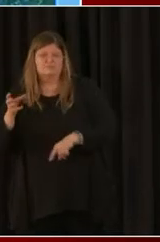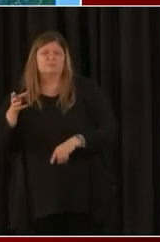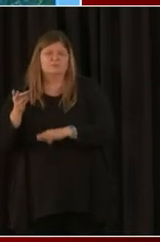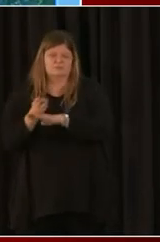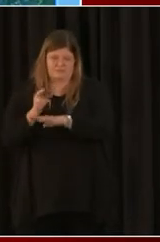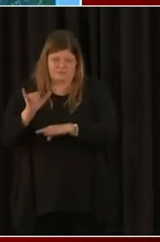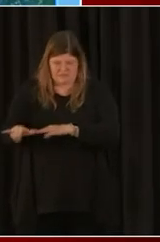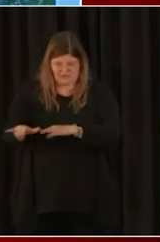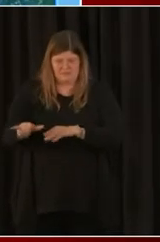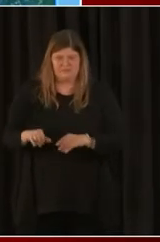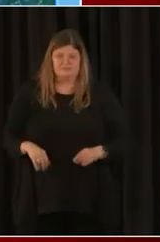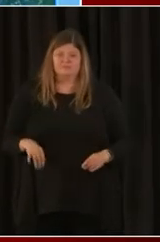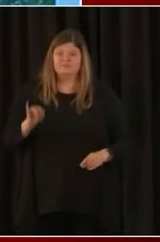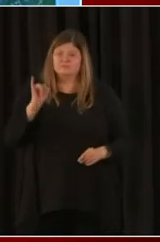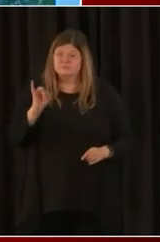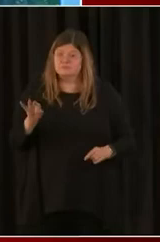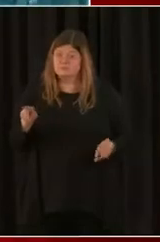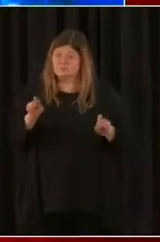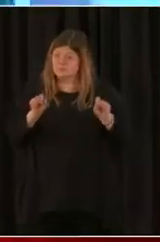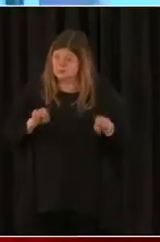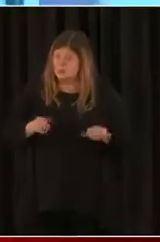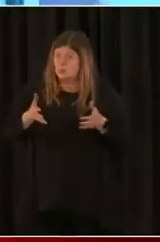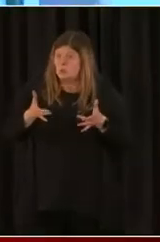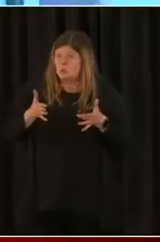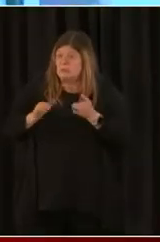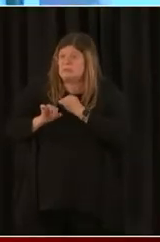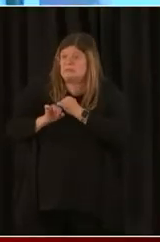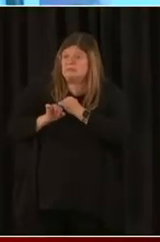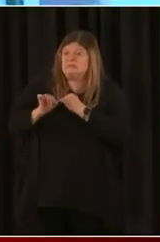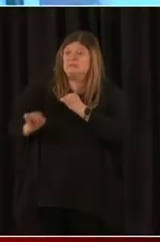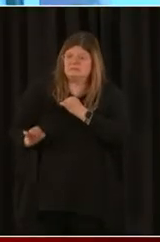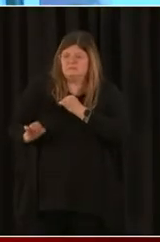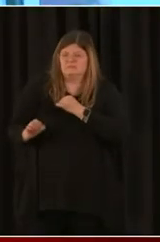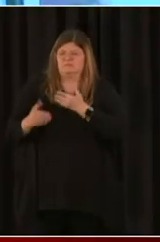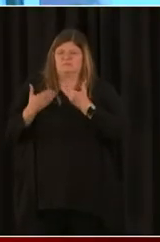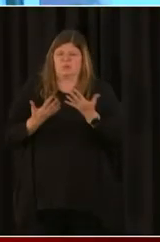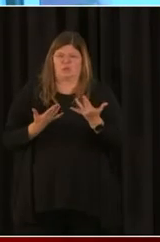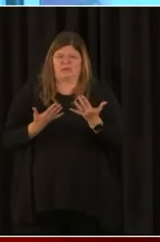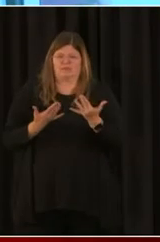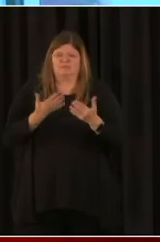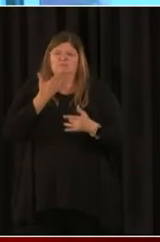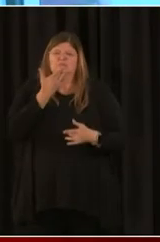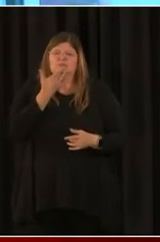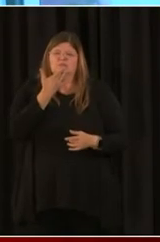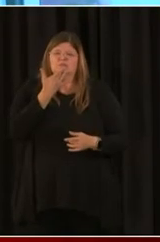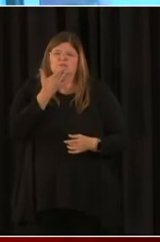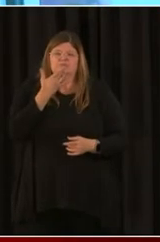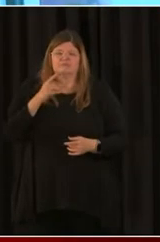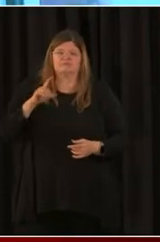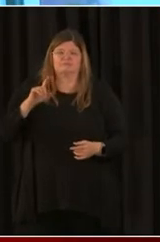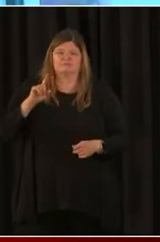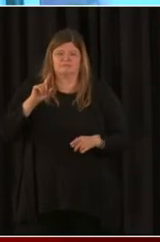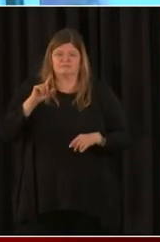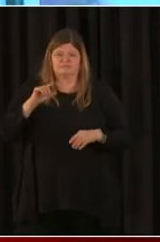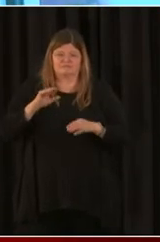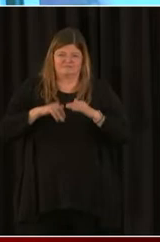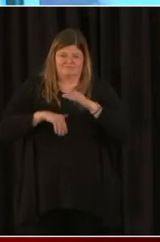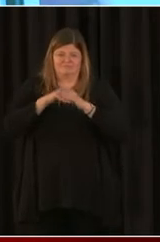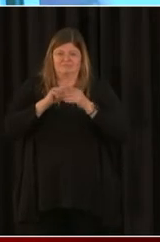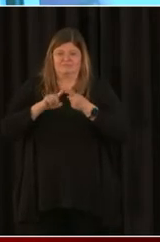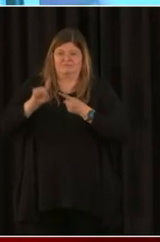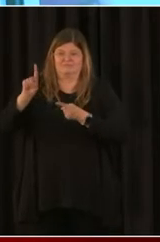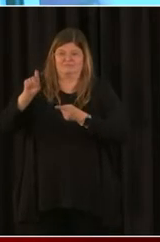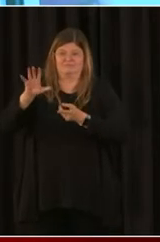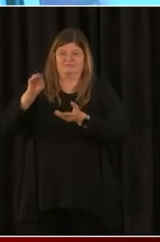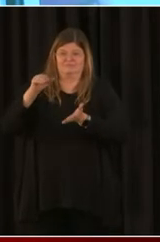form comes out where it will cover loans from, you know, $1 up to $150,000 to